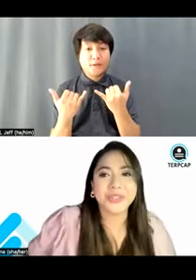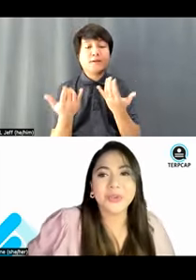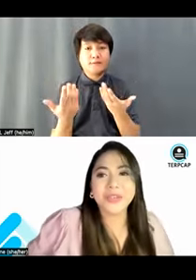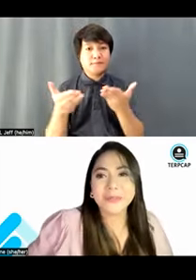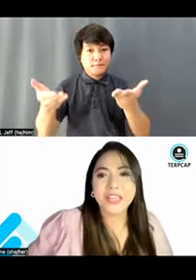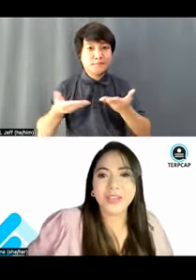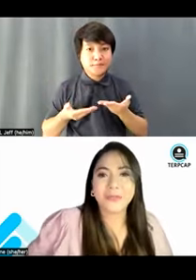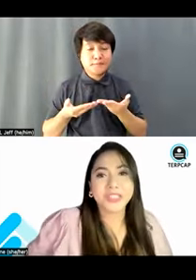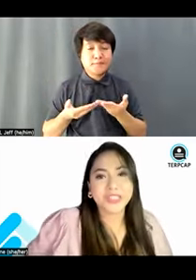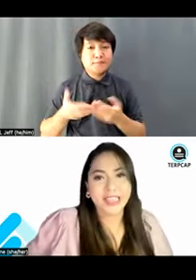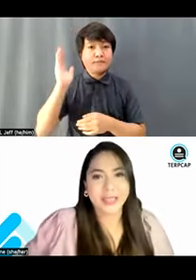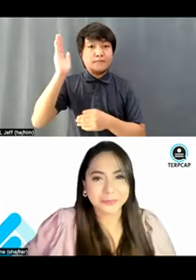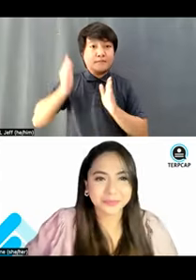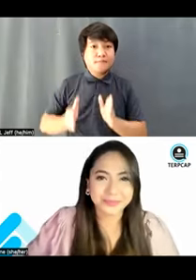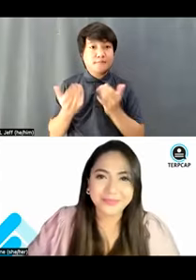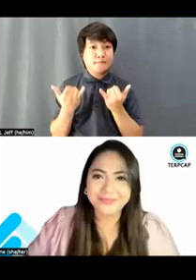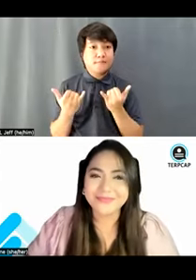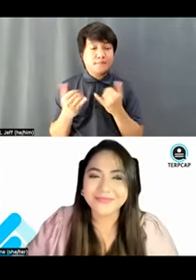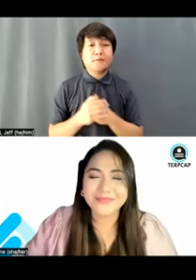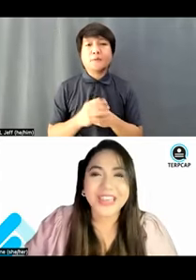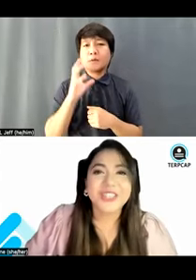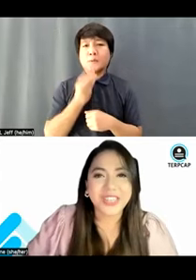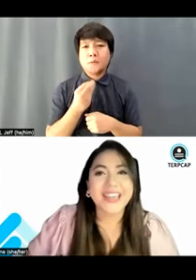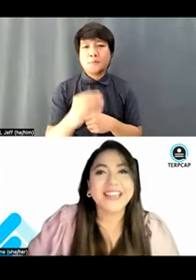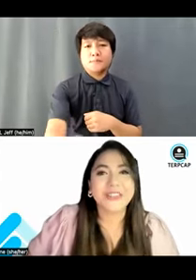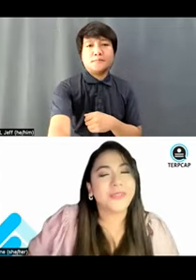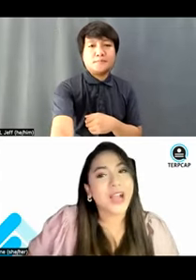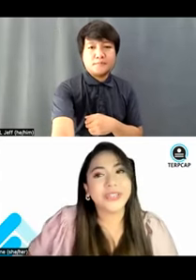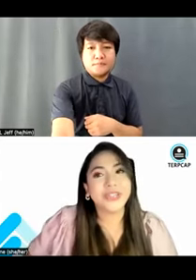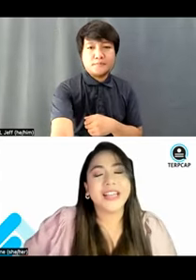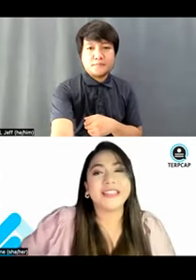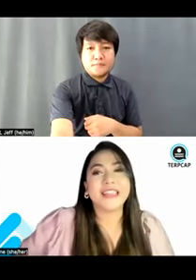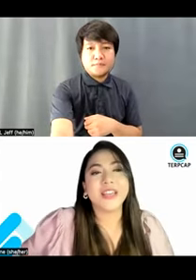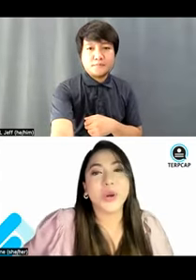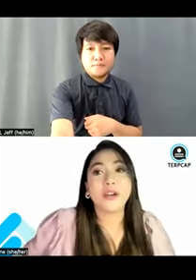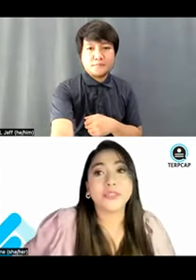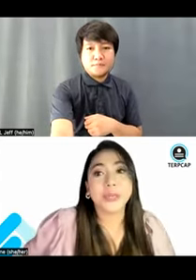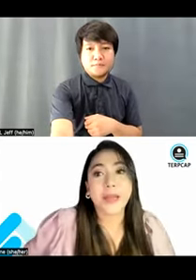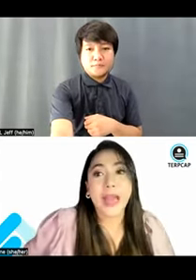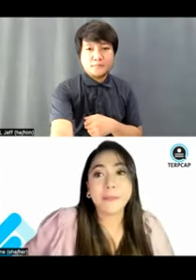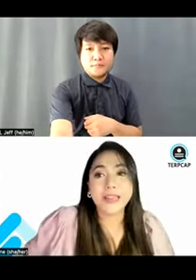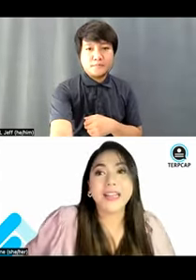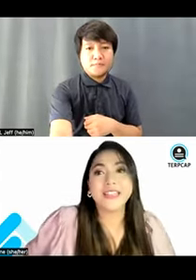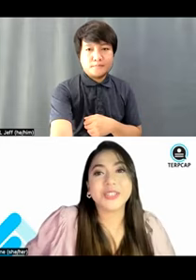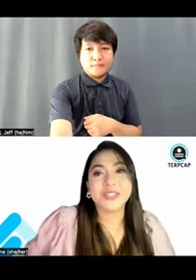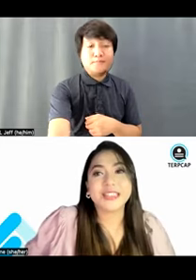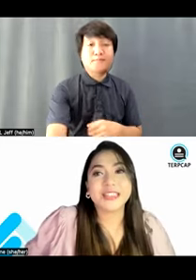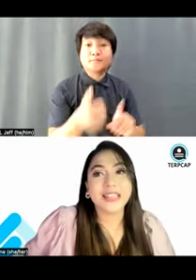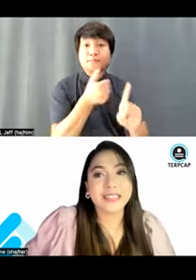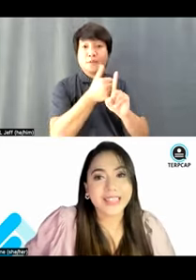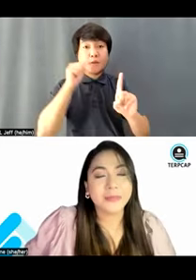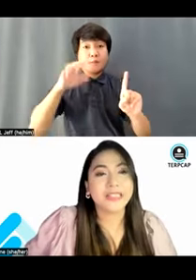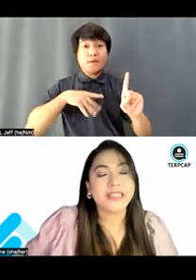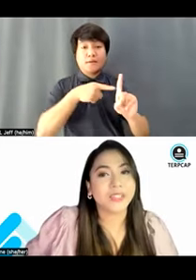introduce you our speaker for today. She is the founder and CEO of Turp Cap, a digital